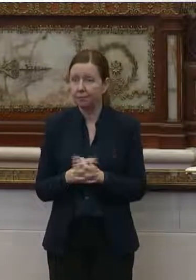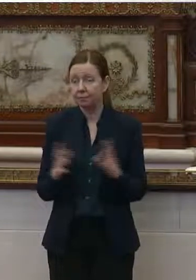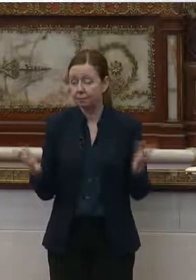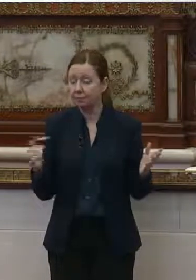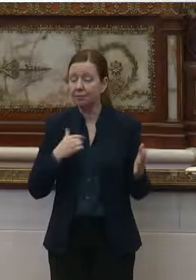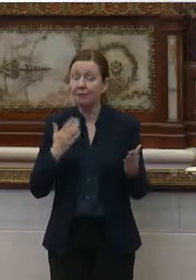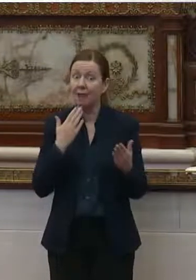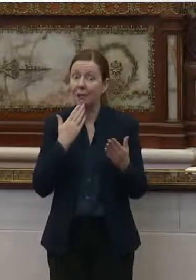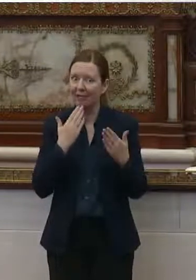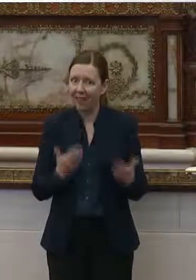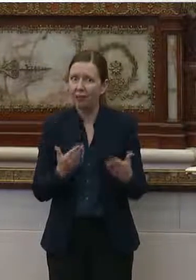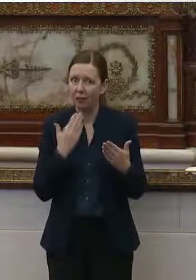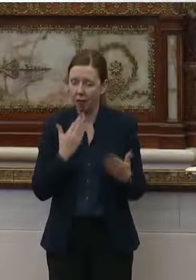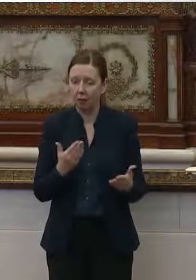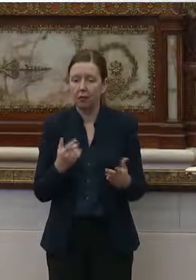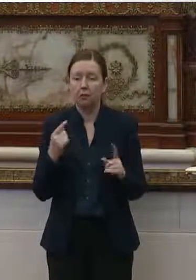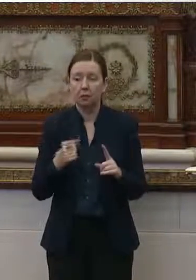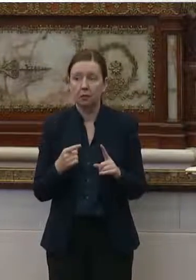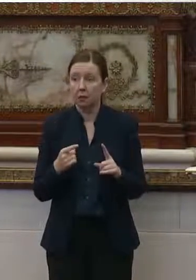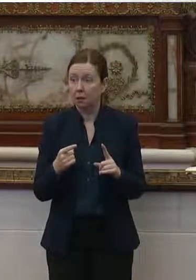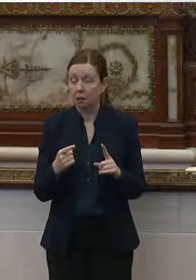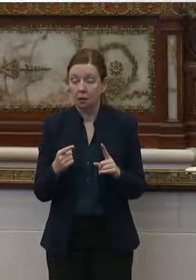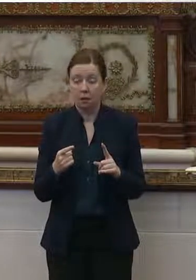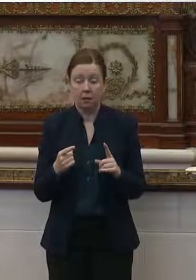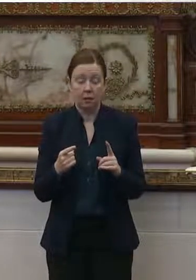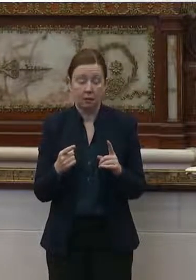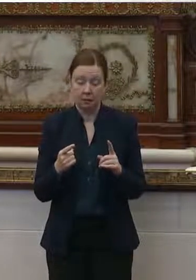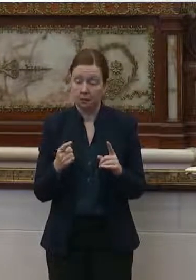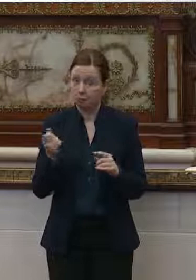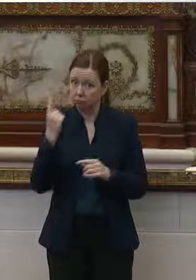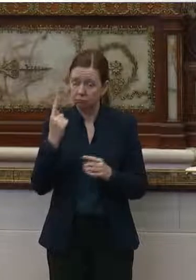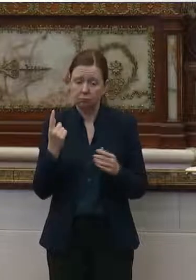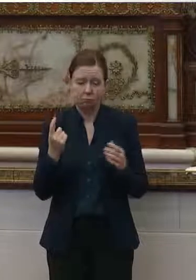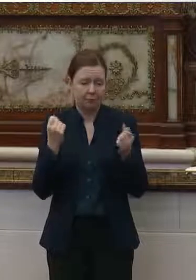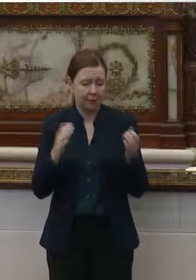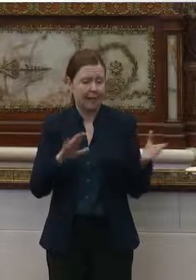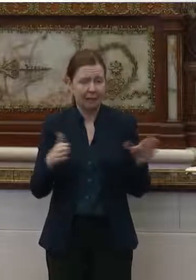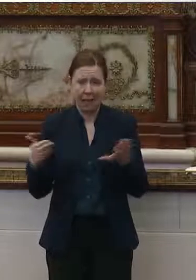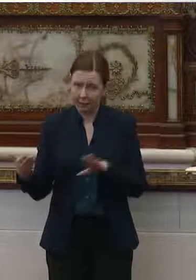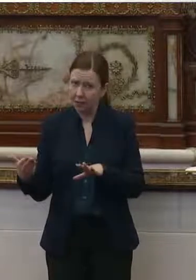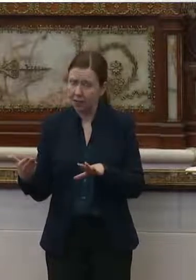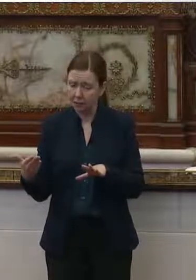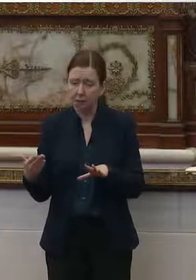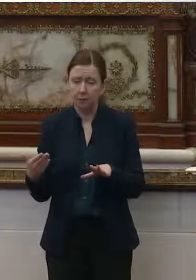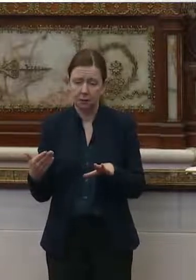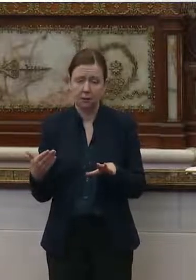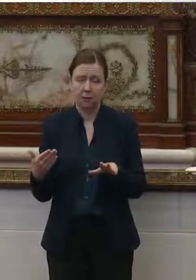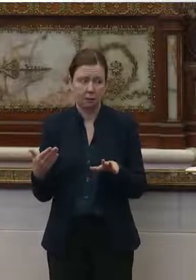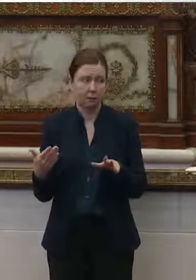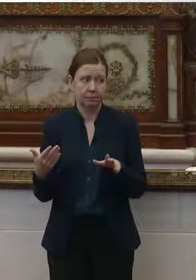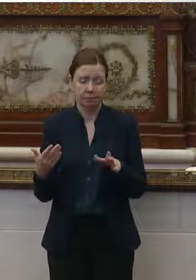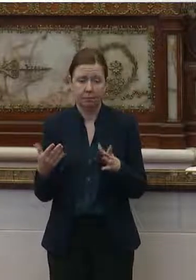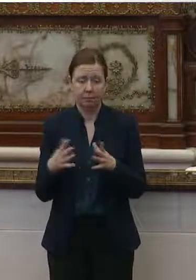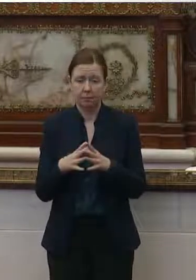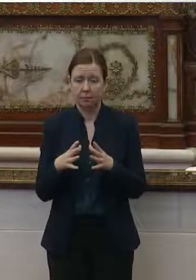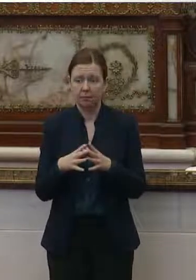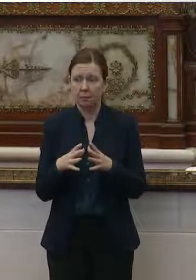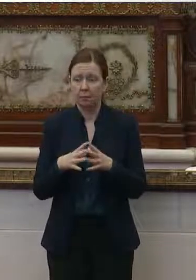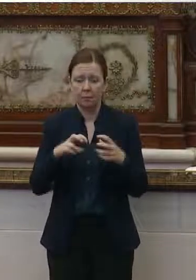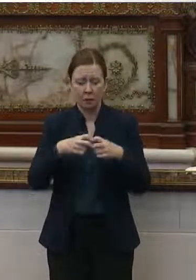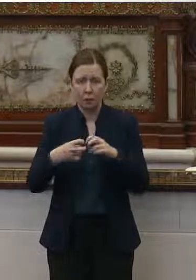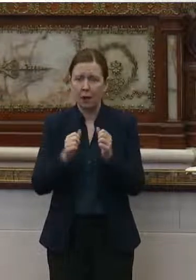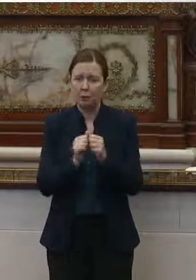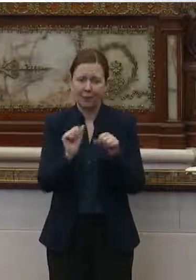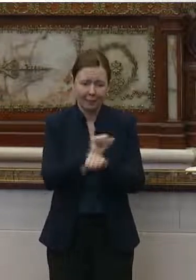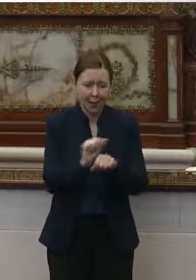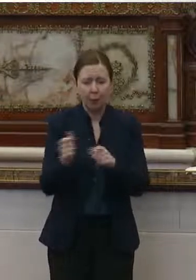just thankful, um, to say, even with the deaths that we had, even with the, um, problems with